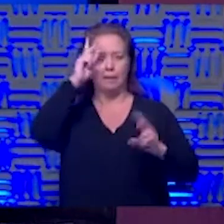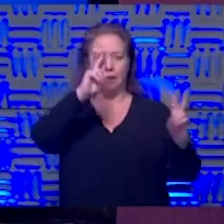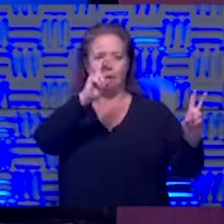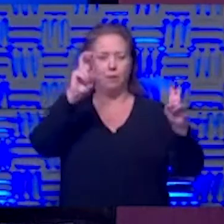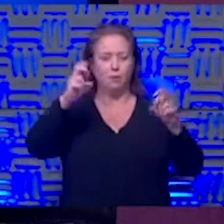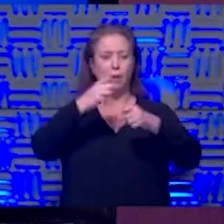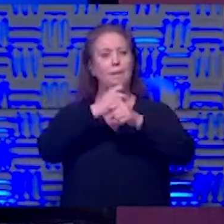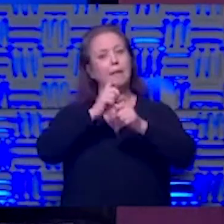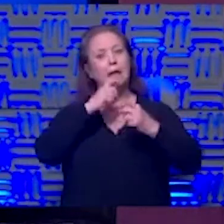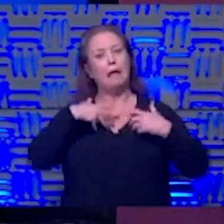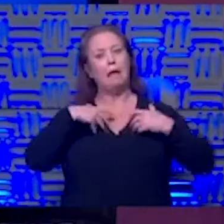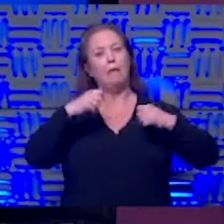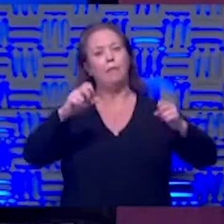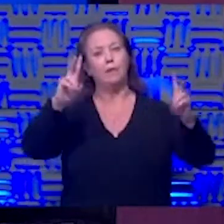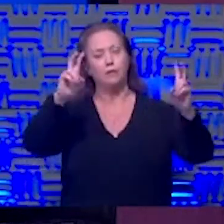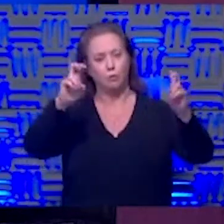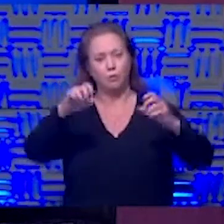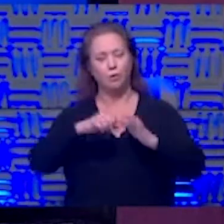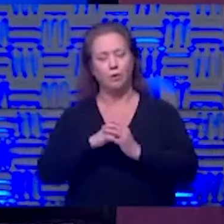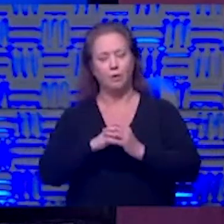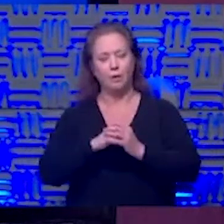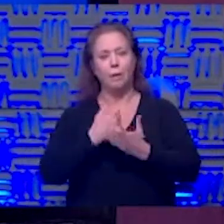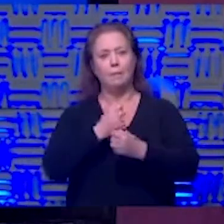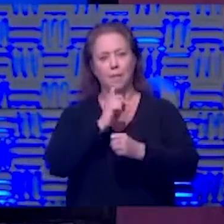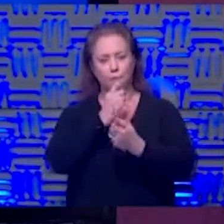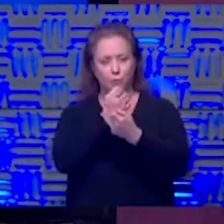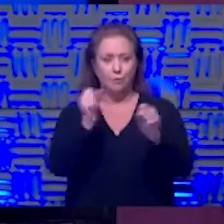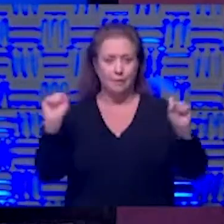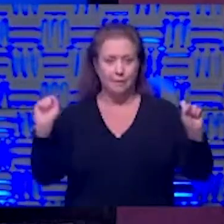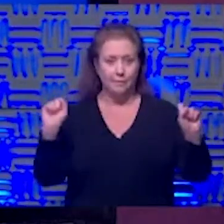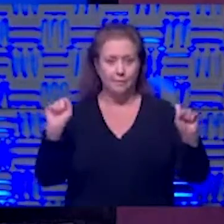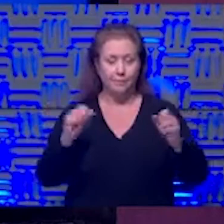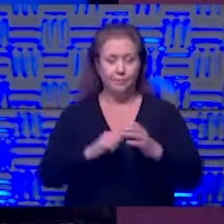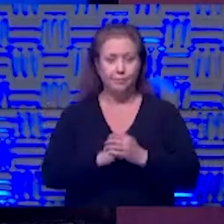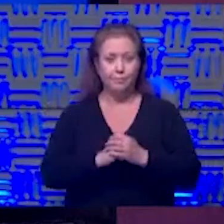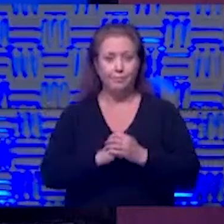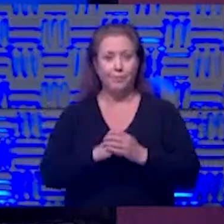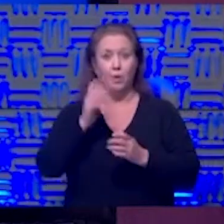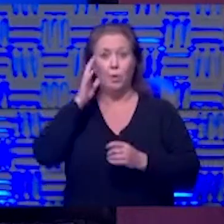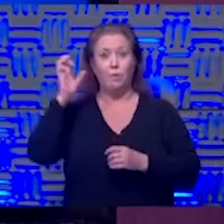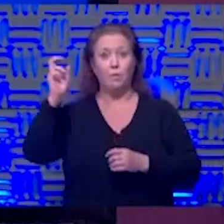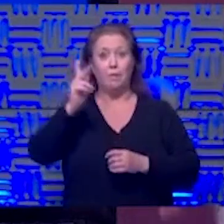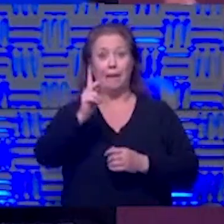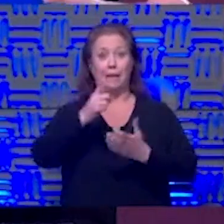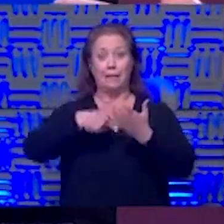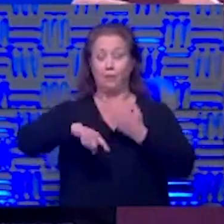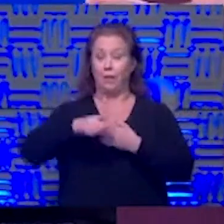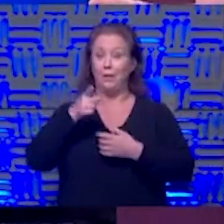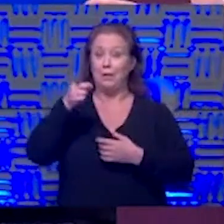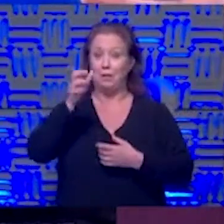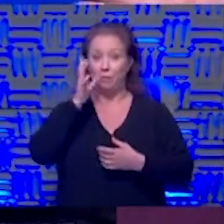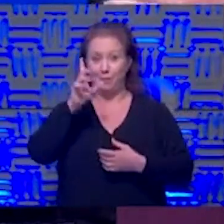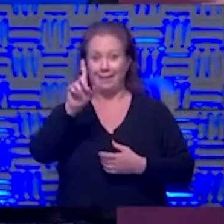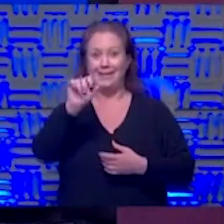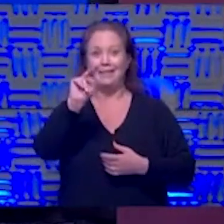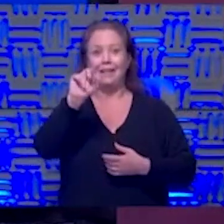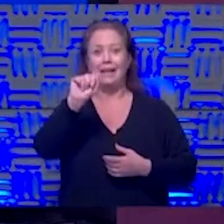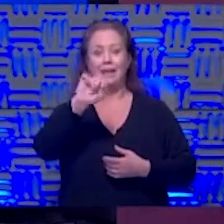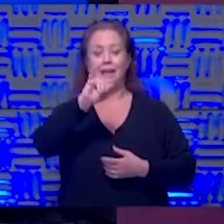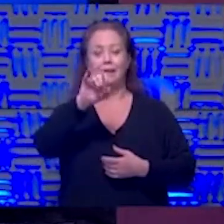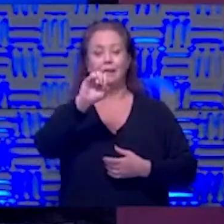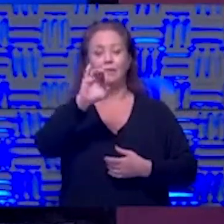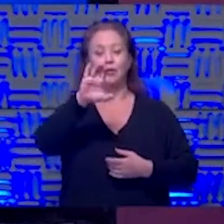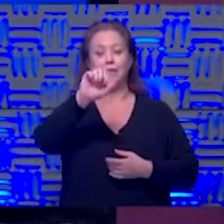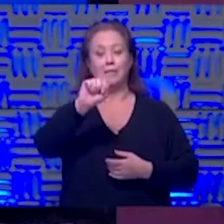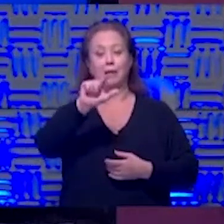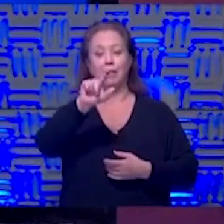because that's really what it is and it keeps you safe when you do it well we'll be back next week or you'll be back next week jessica lavelle